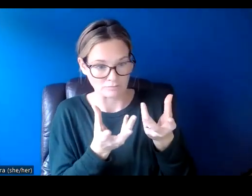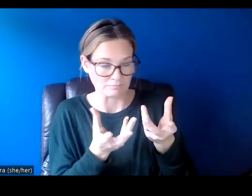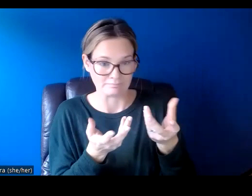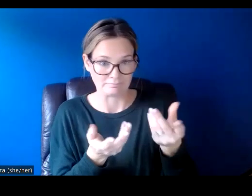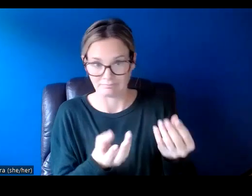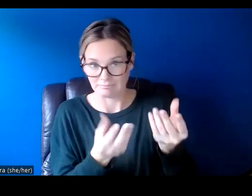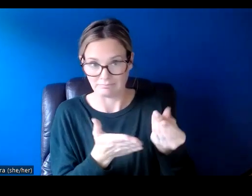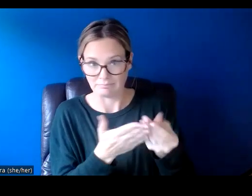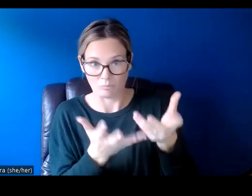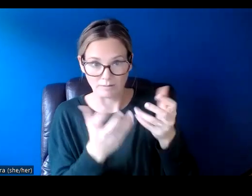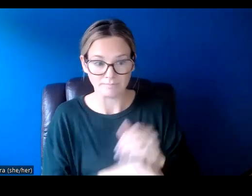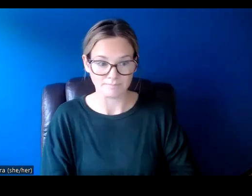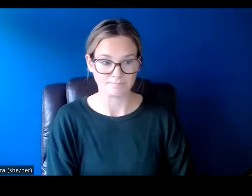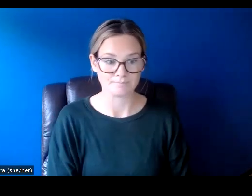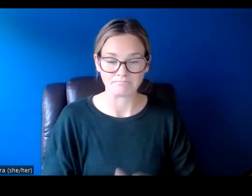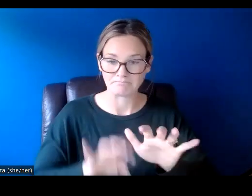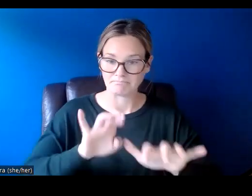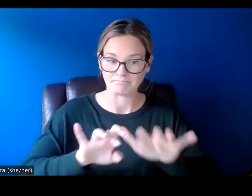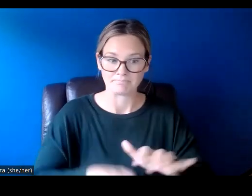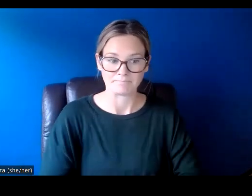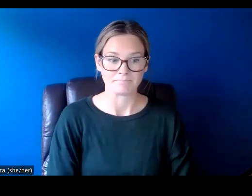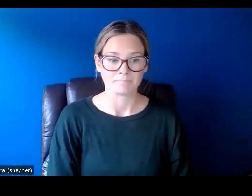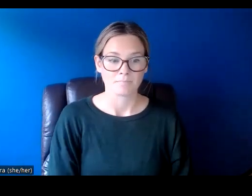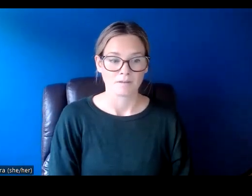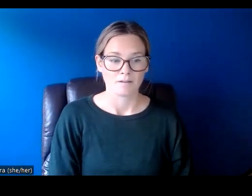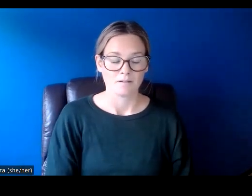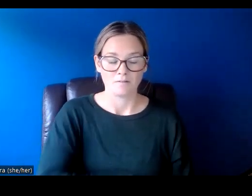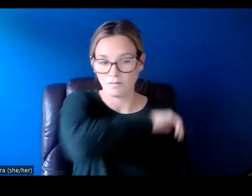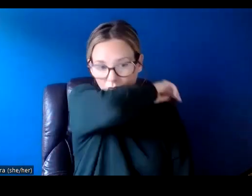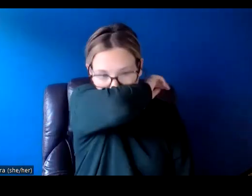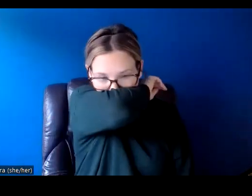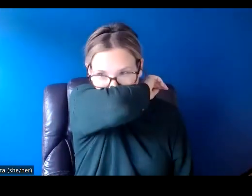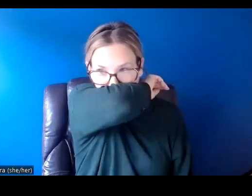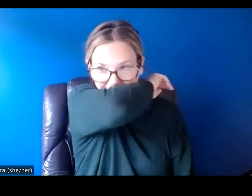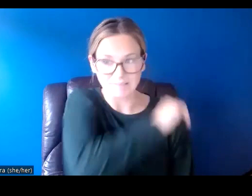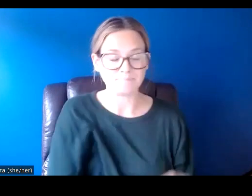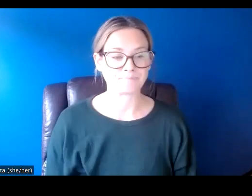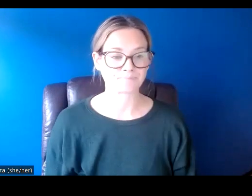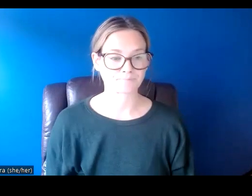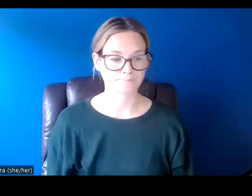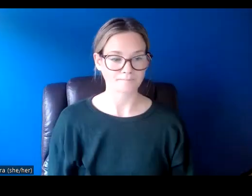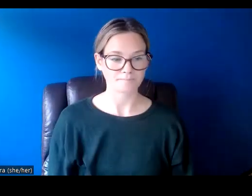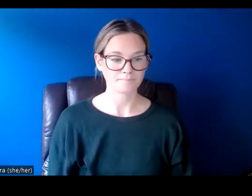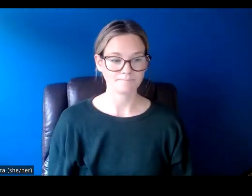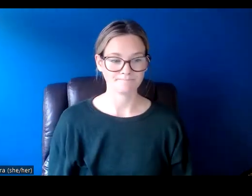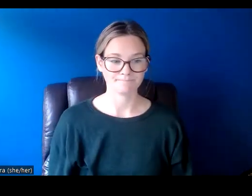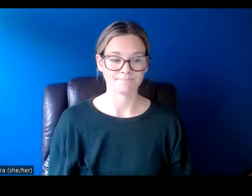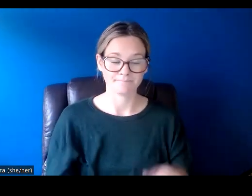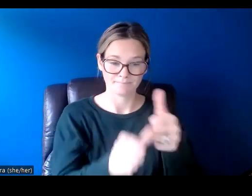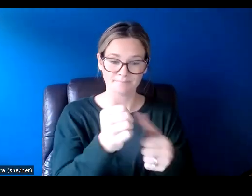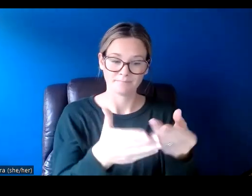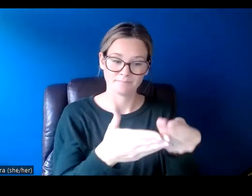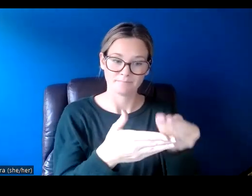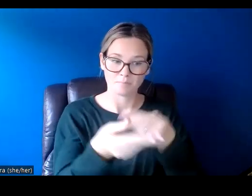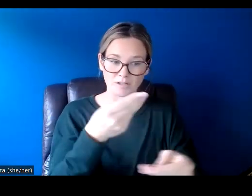the total amount that you are looking to receive. And then under budget, again, we have